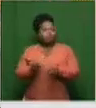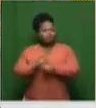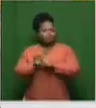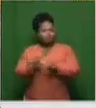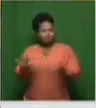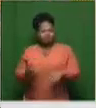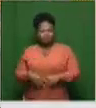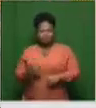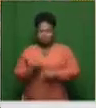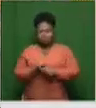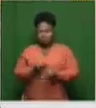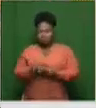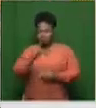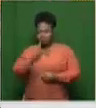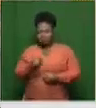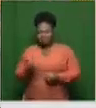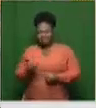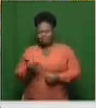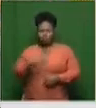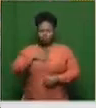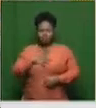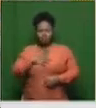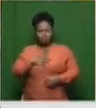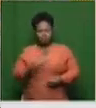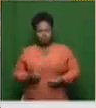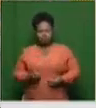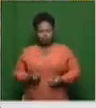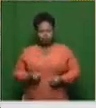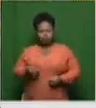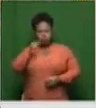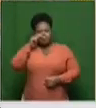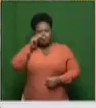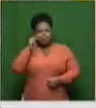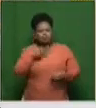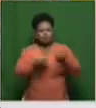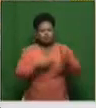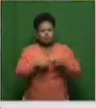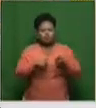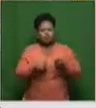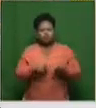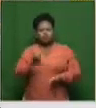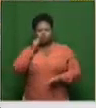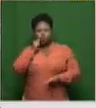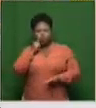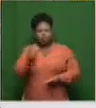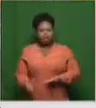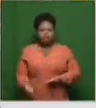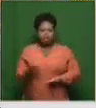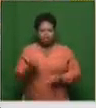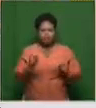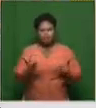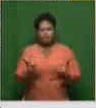reports that these would include things like changes to your menstrual cycle, erectile dysfunction in men, you know,